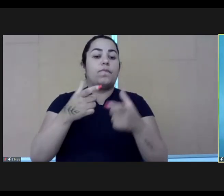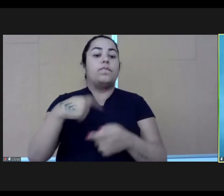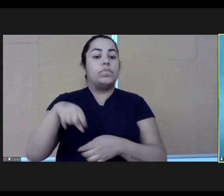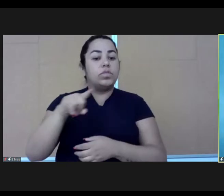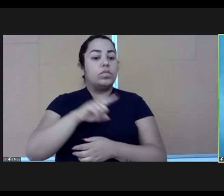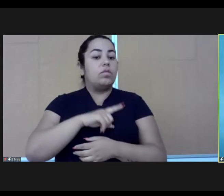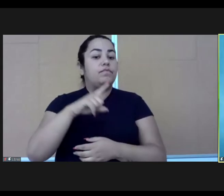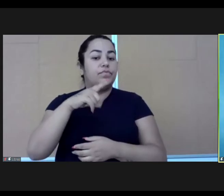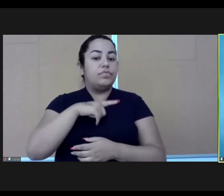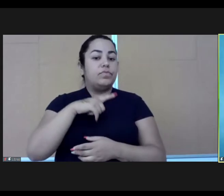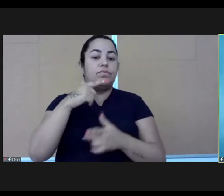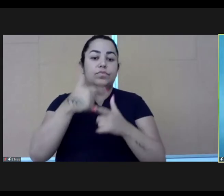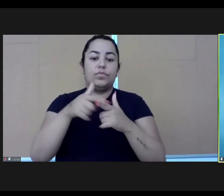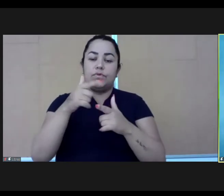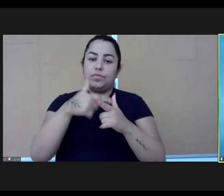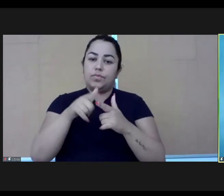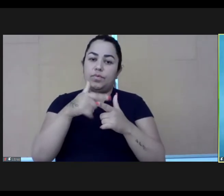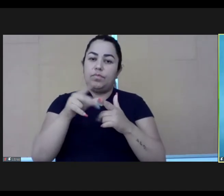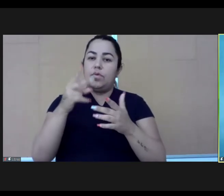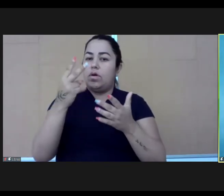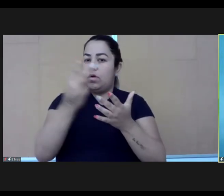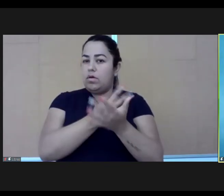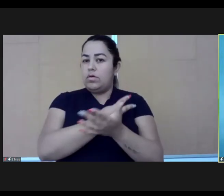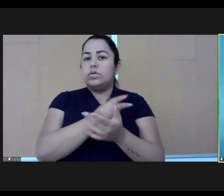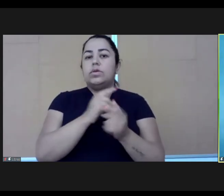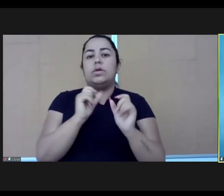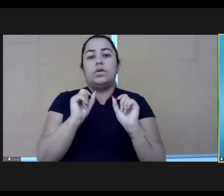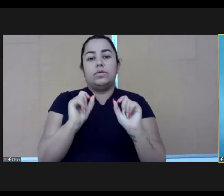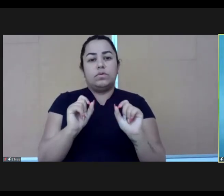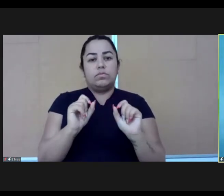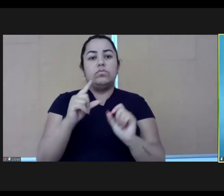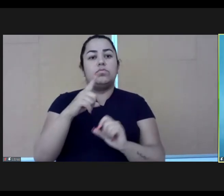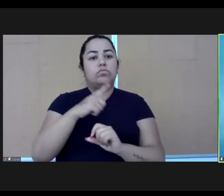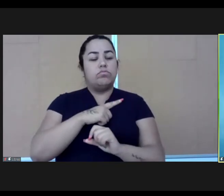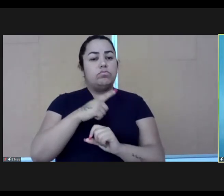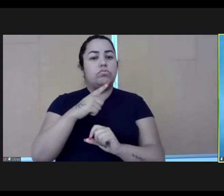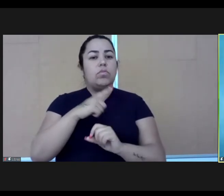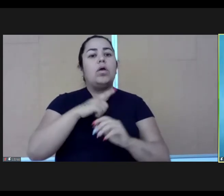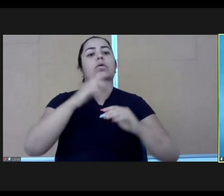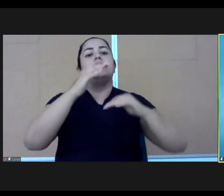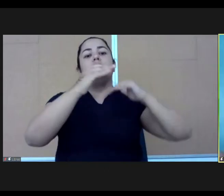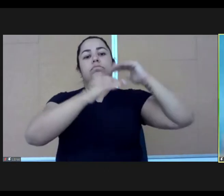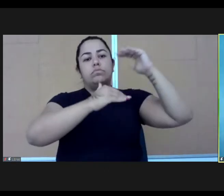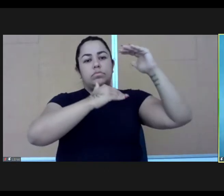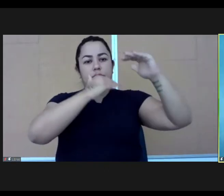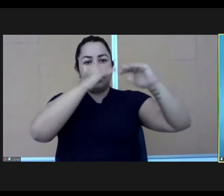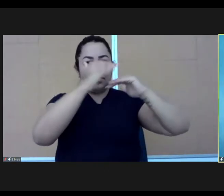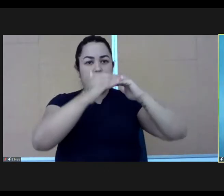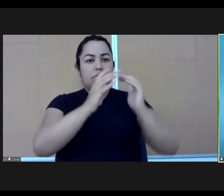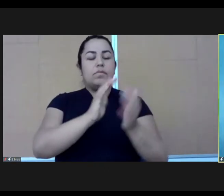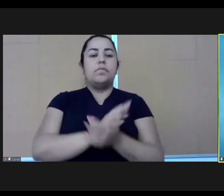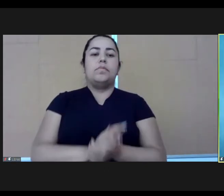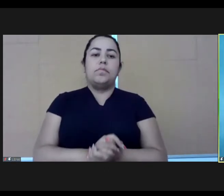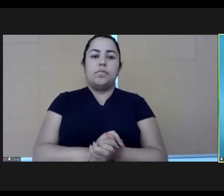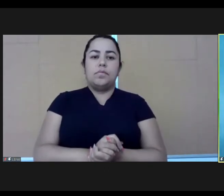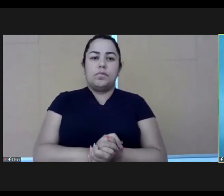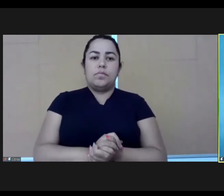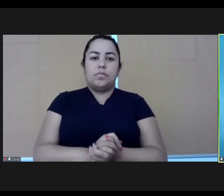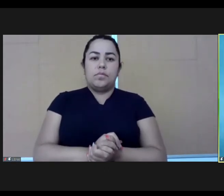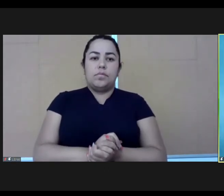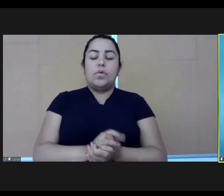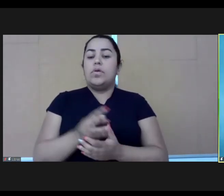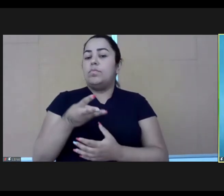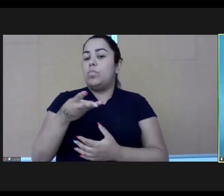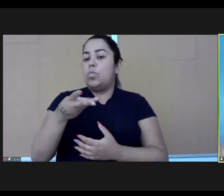what happens is there's a buildup of frustration, what happens is there's a lot of intertwining when it comes to what are the